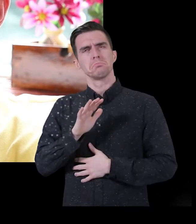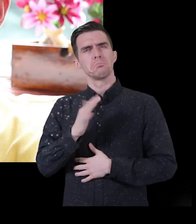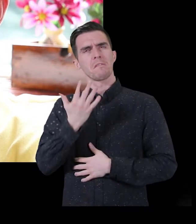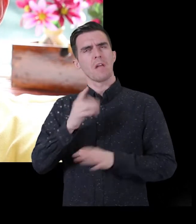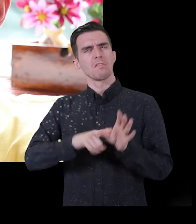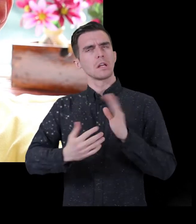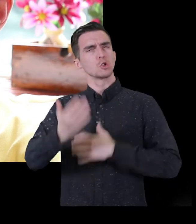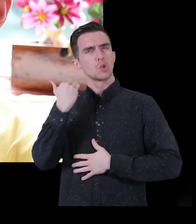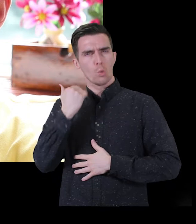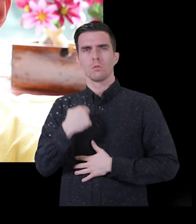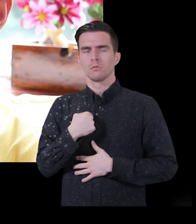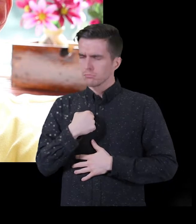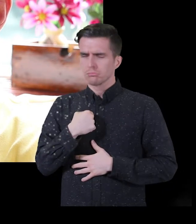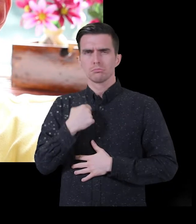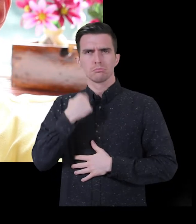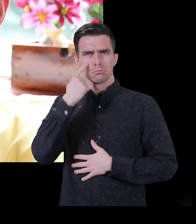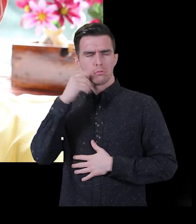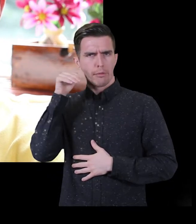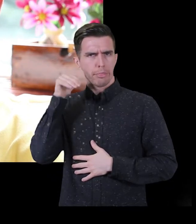that I was any different from anybody else.